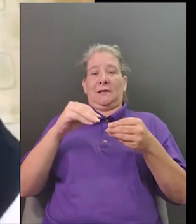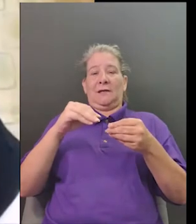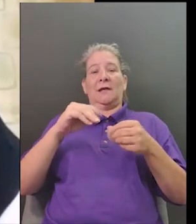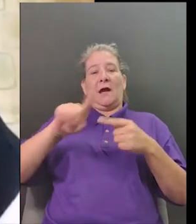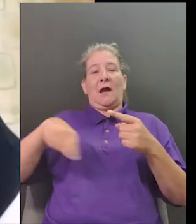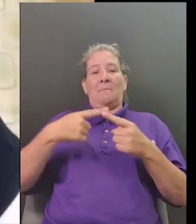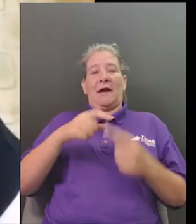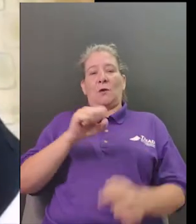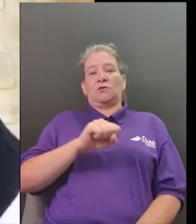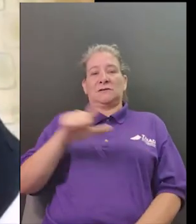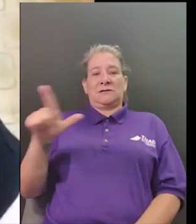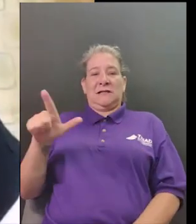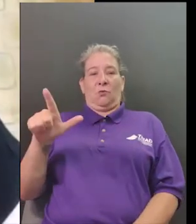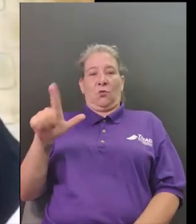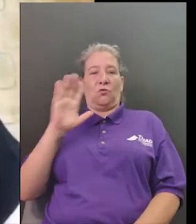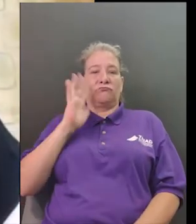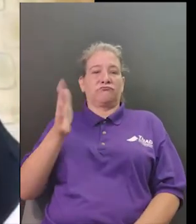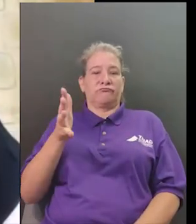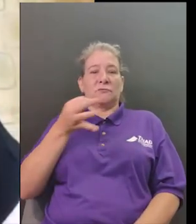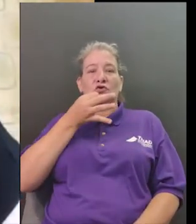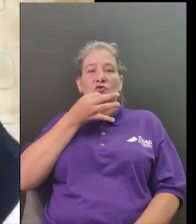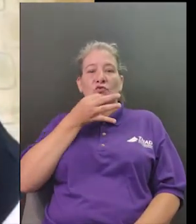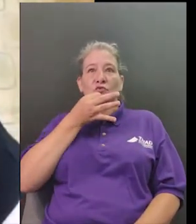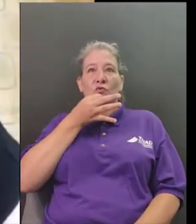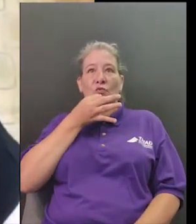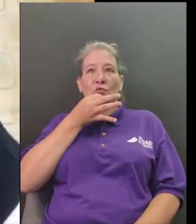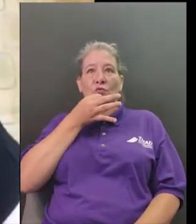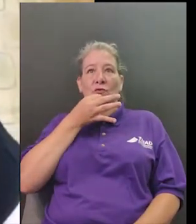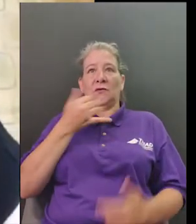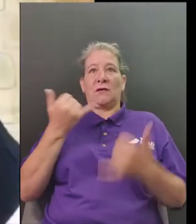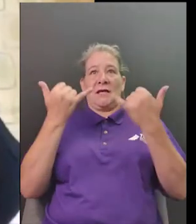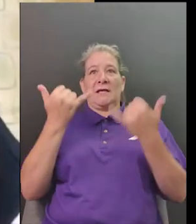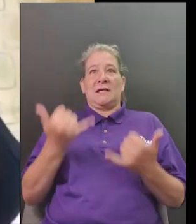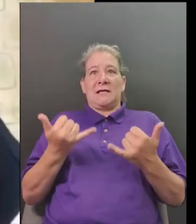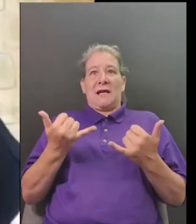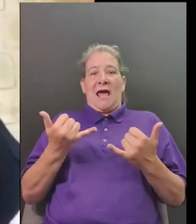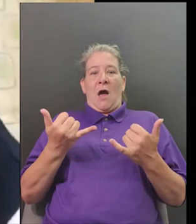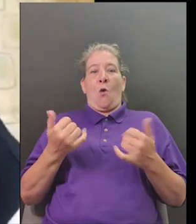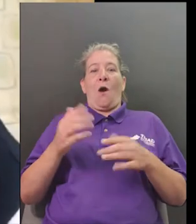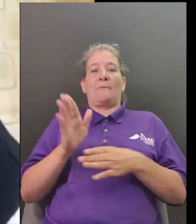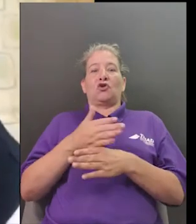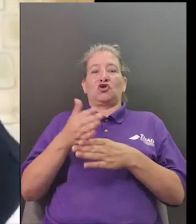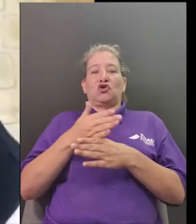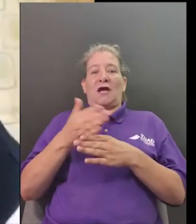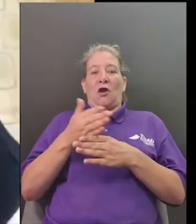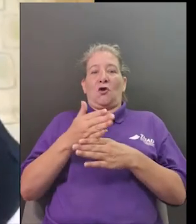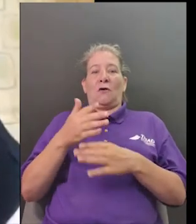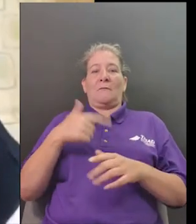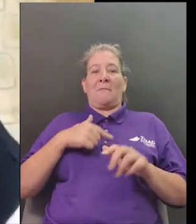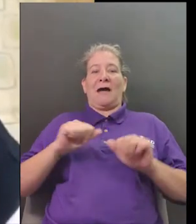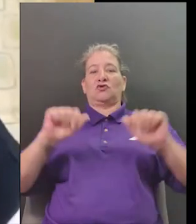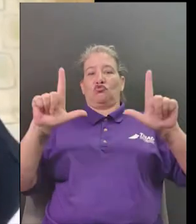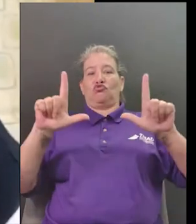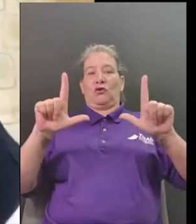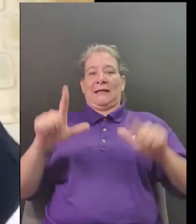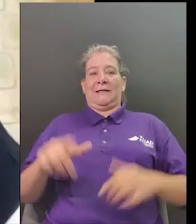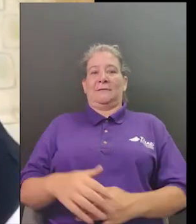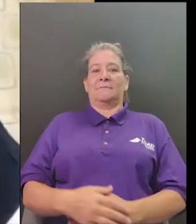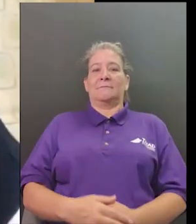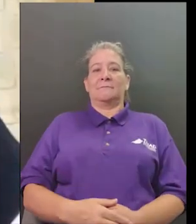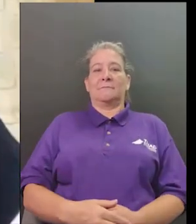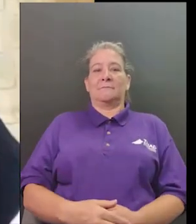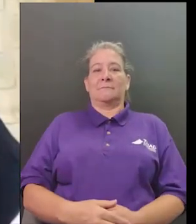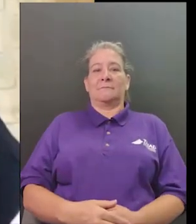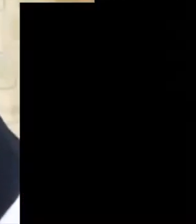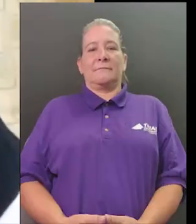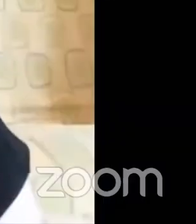horseback to warn people that the british soldiers were coming right to gather militia to gather troops